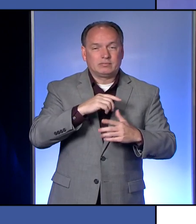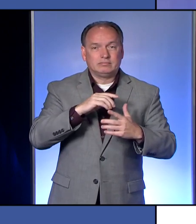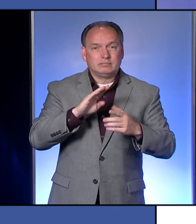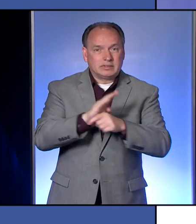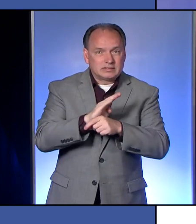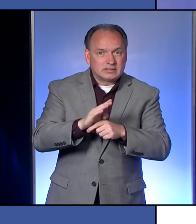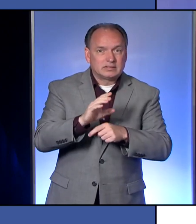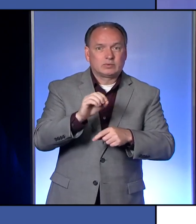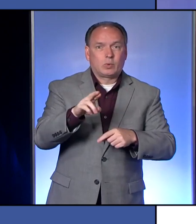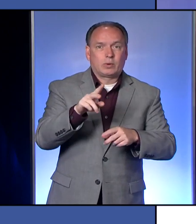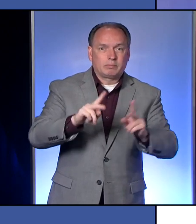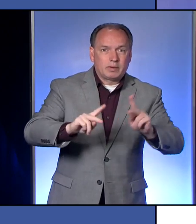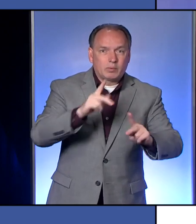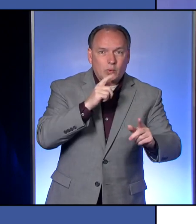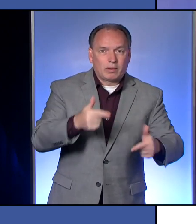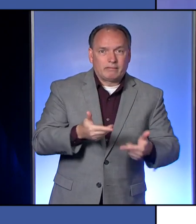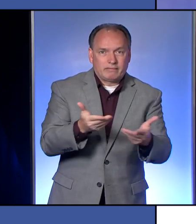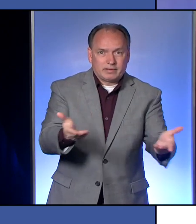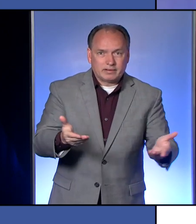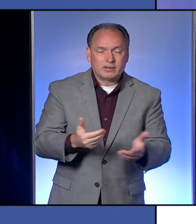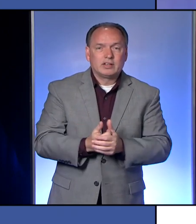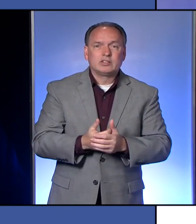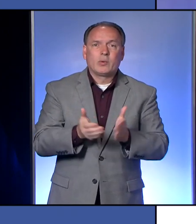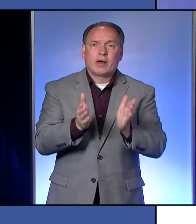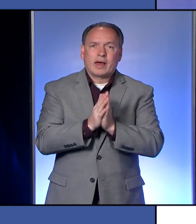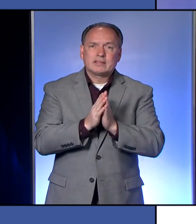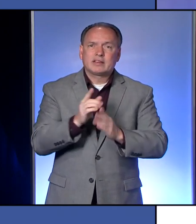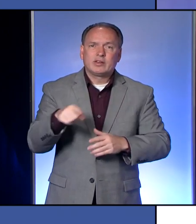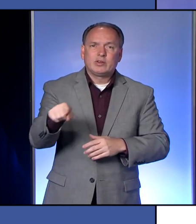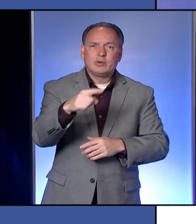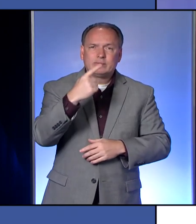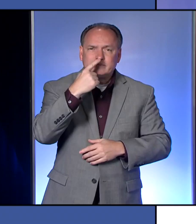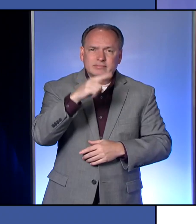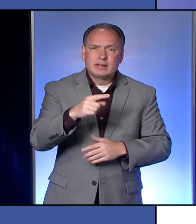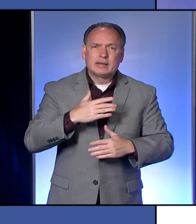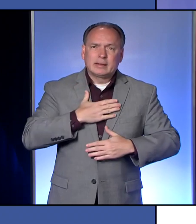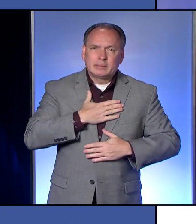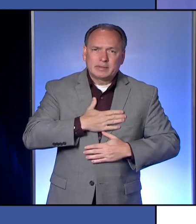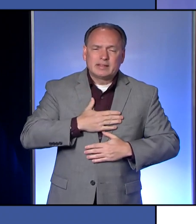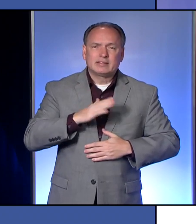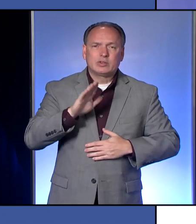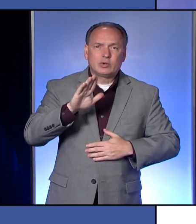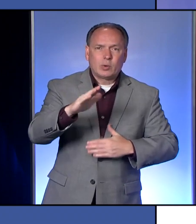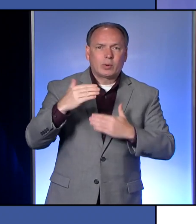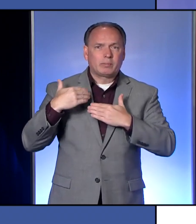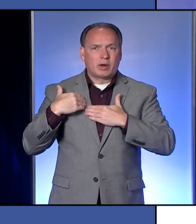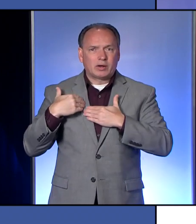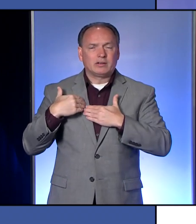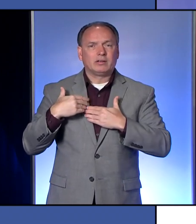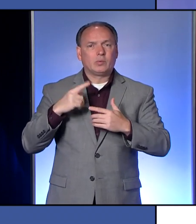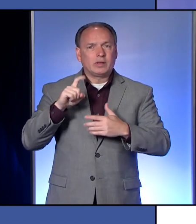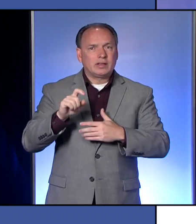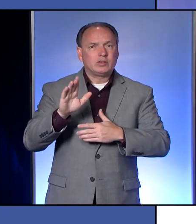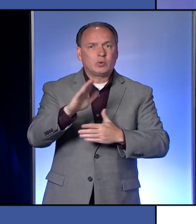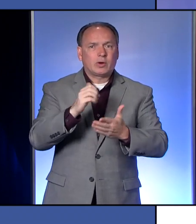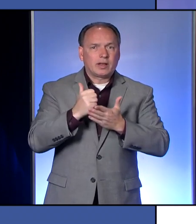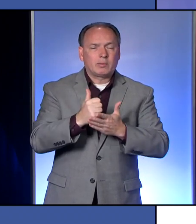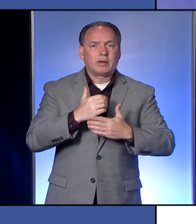residents or our businesses. So we need you to do your part. We need your help. So please